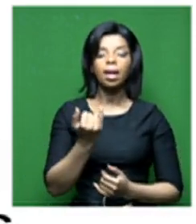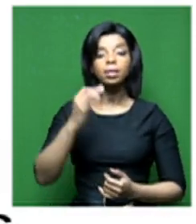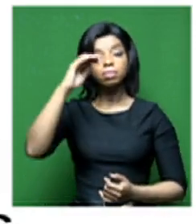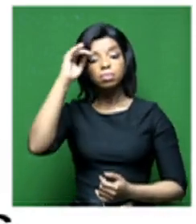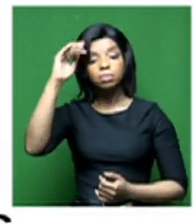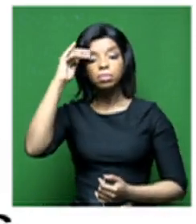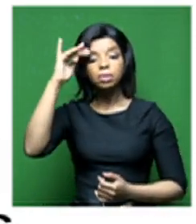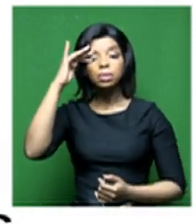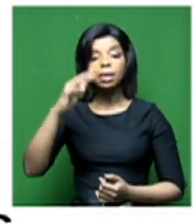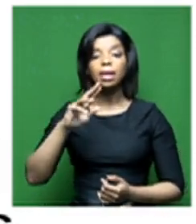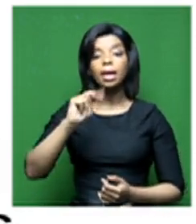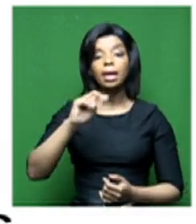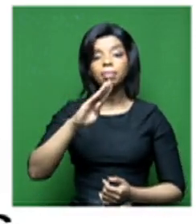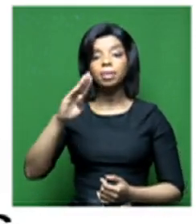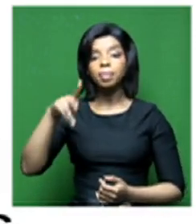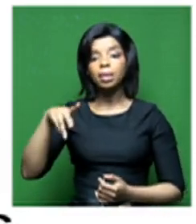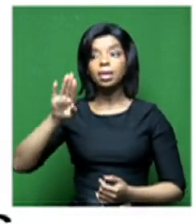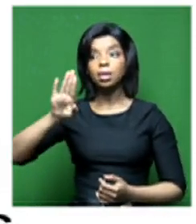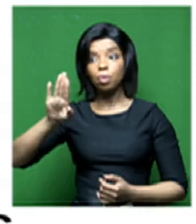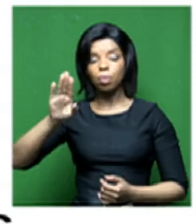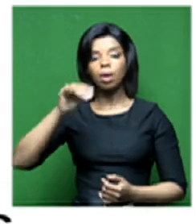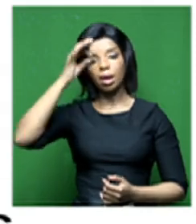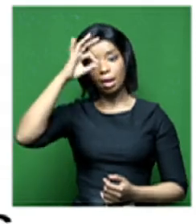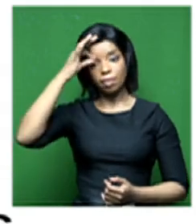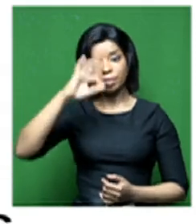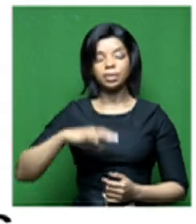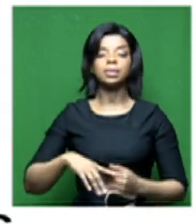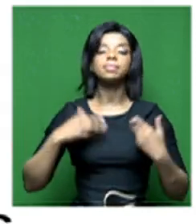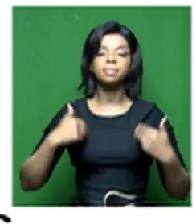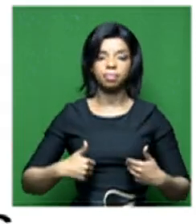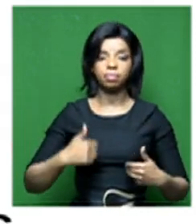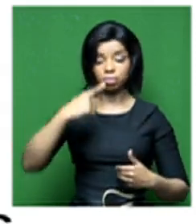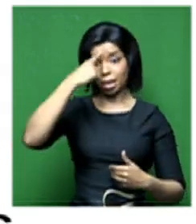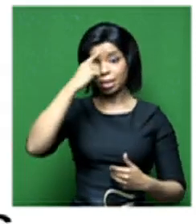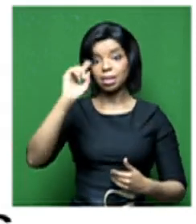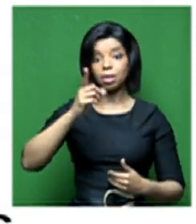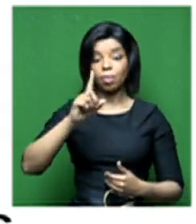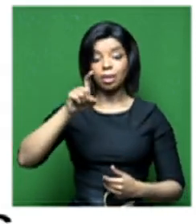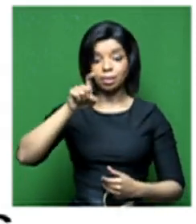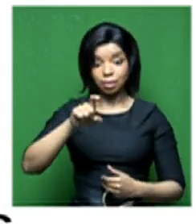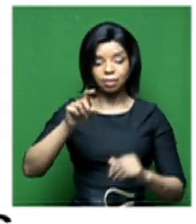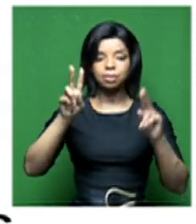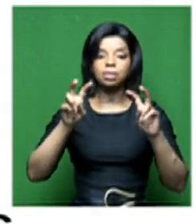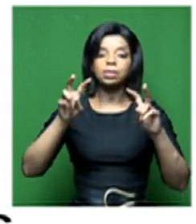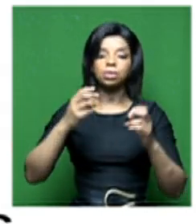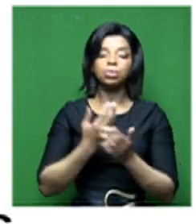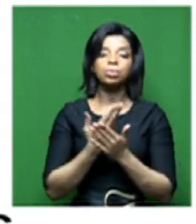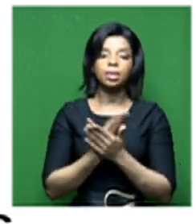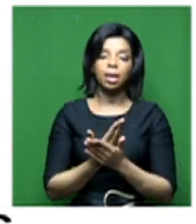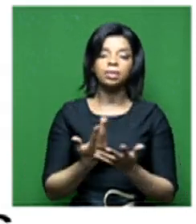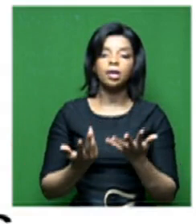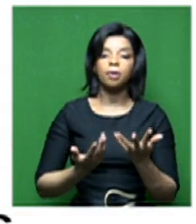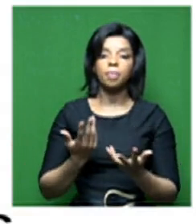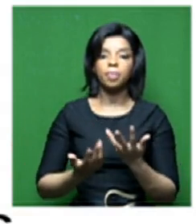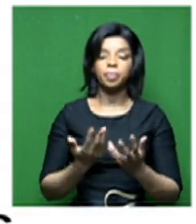entities of government. And I think that whole Centec SABC matter might be also on the